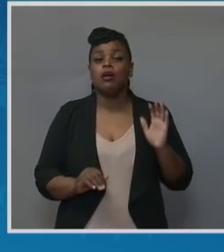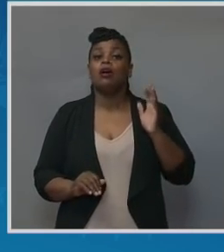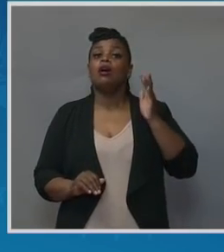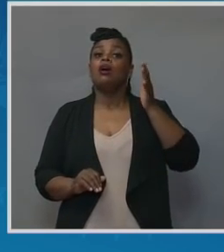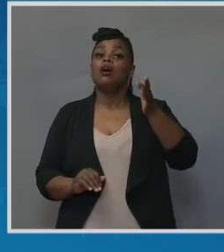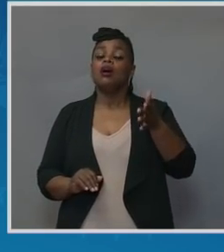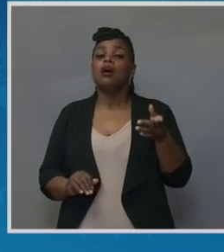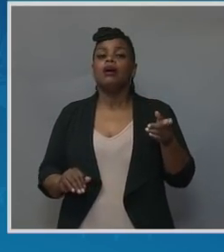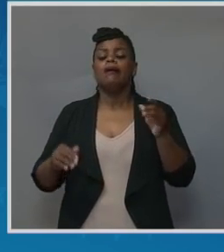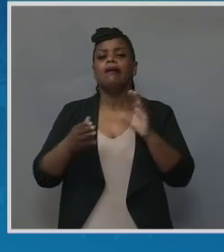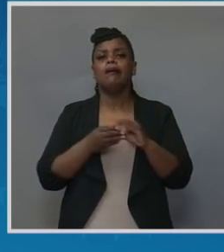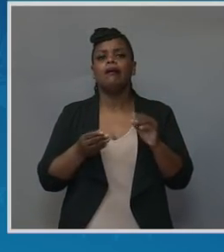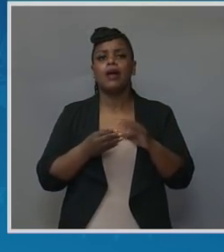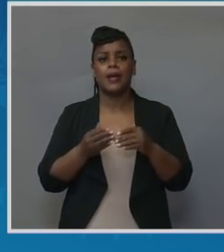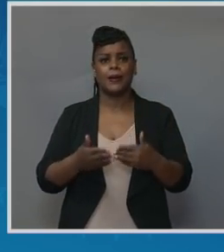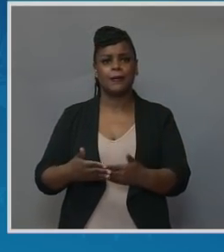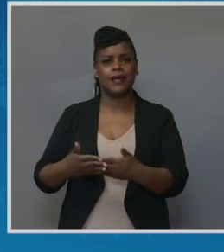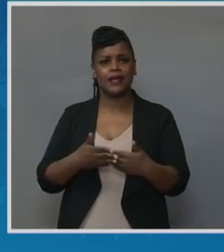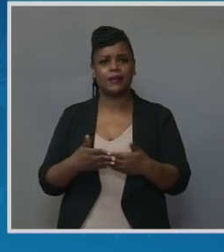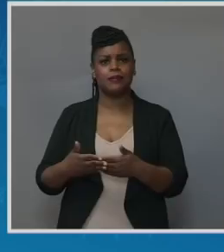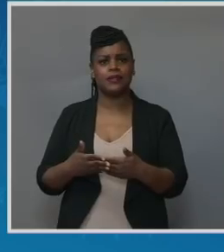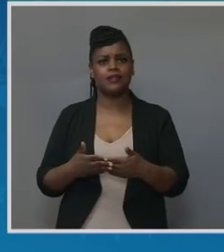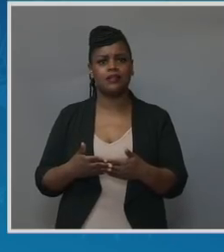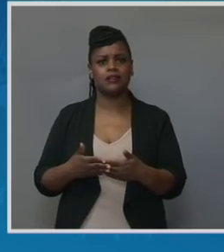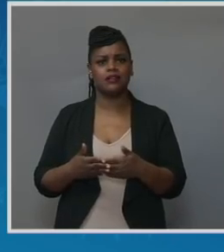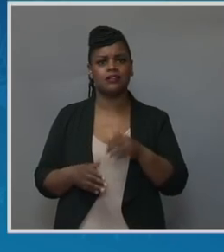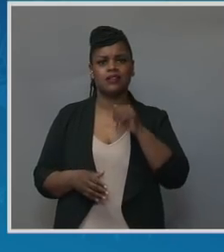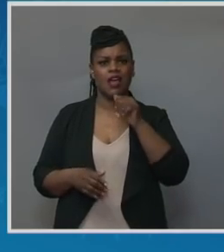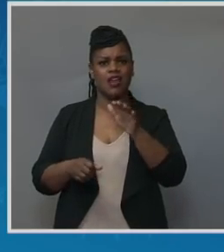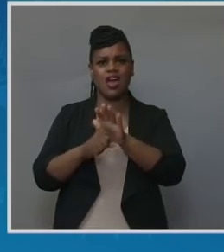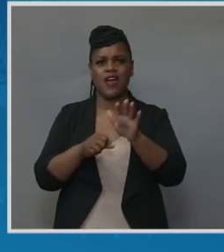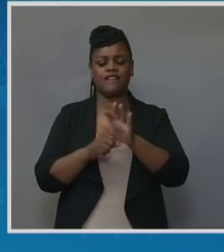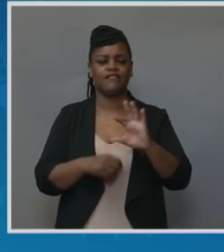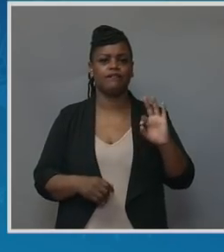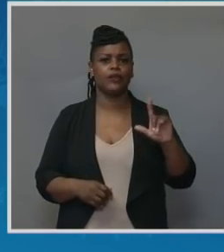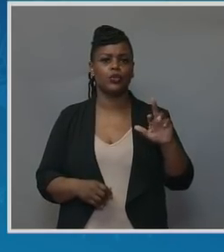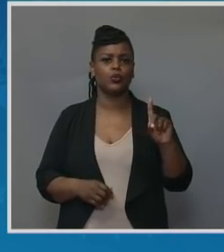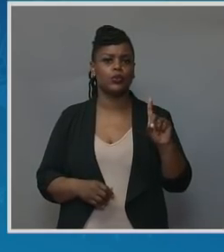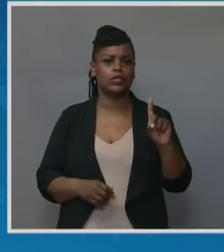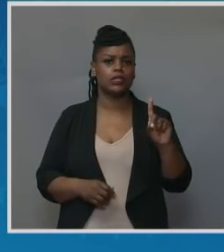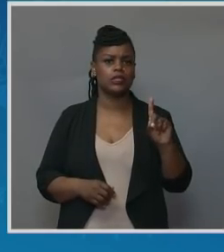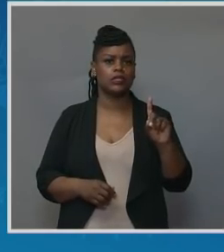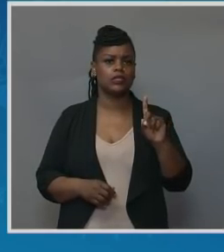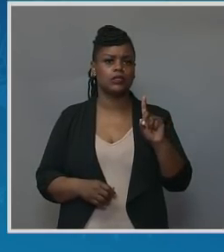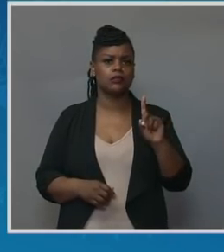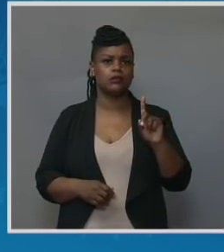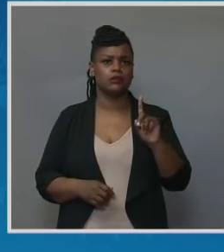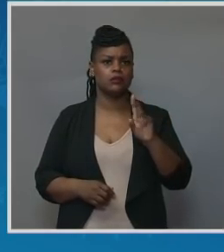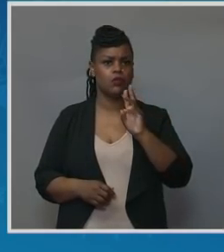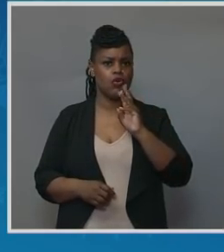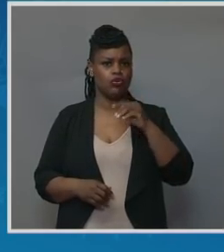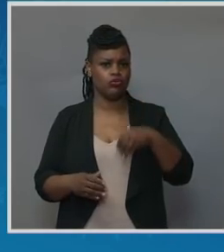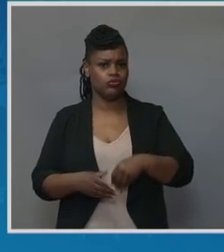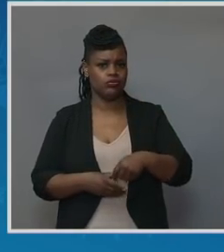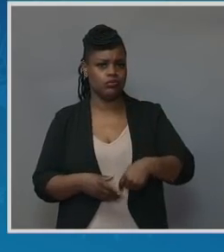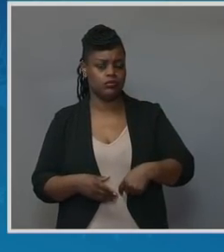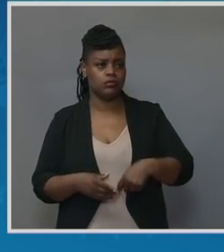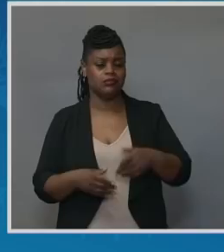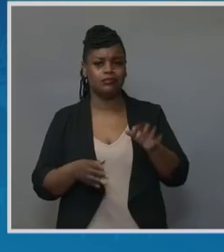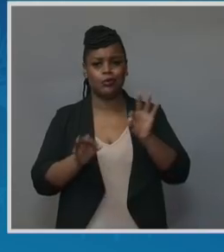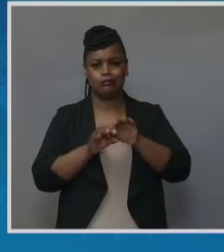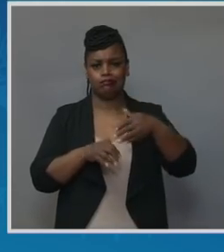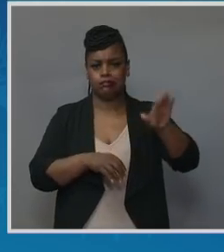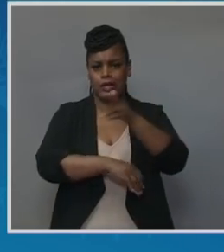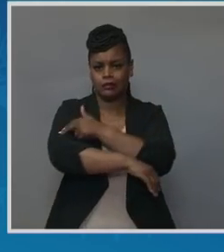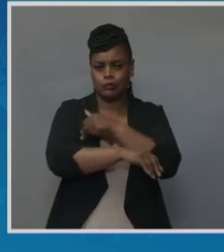her the baby had very little fluid around him and they would keep her to monitor her and the baby. On June